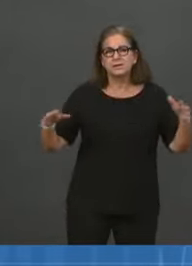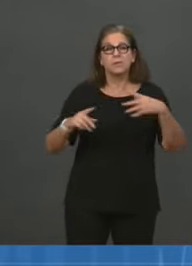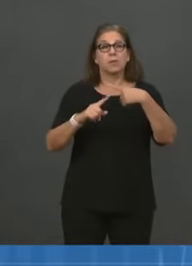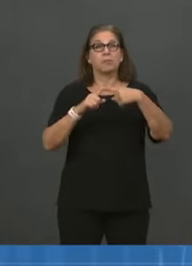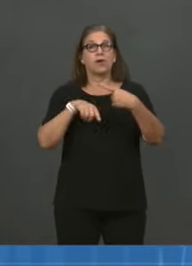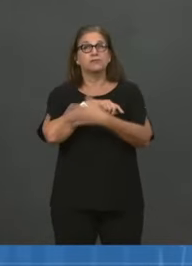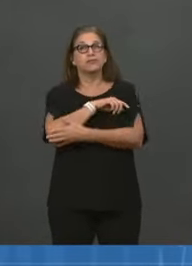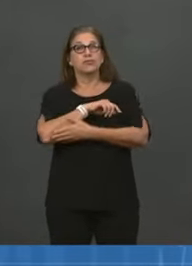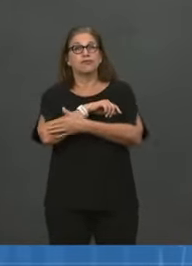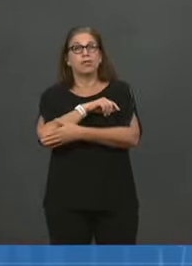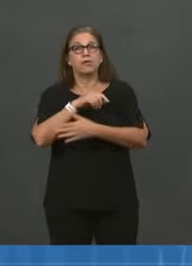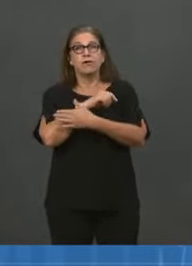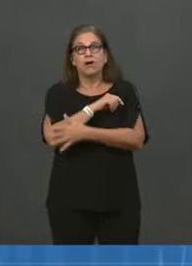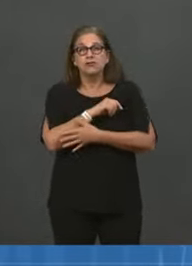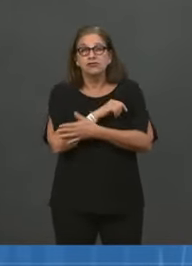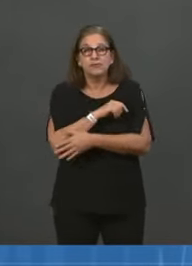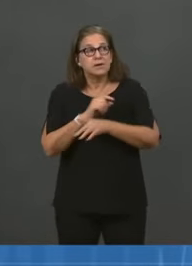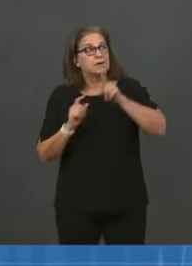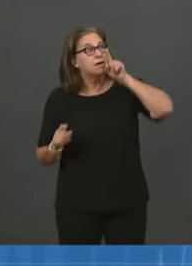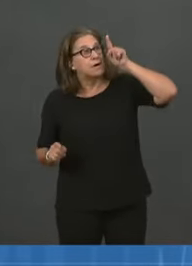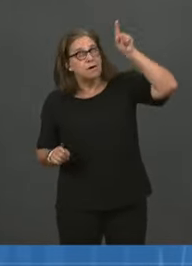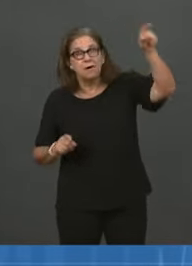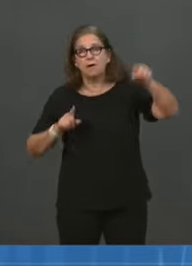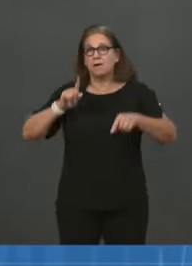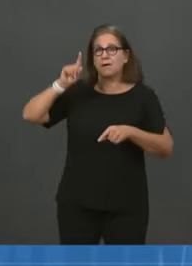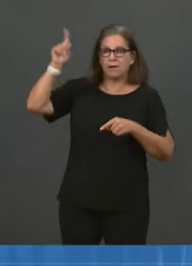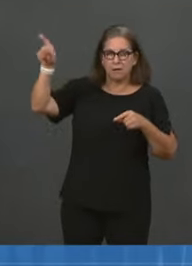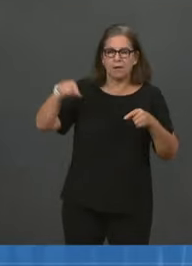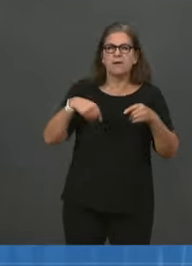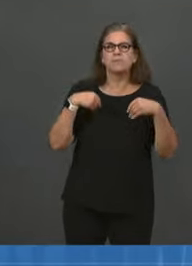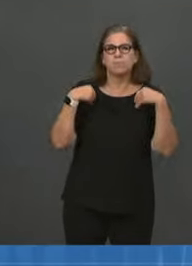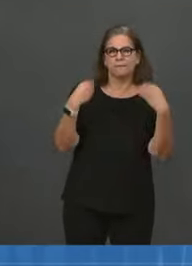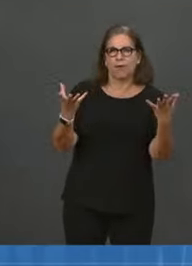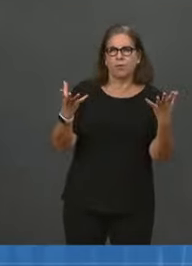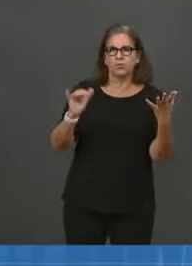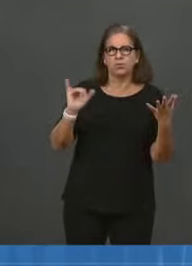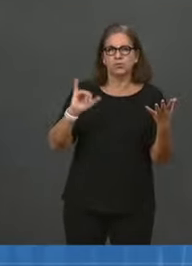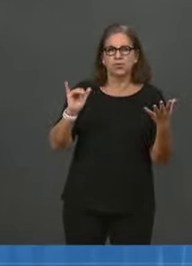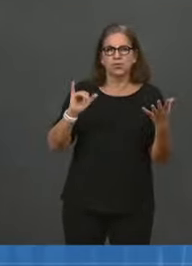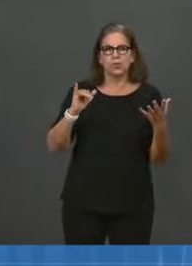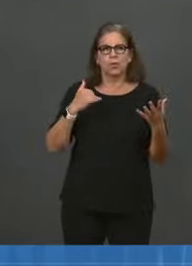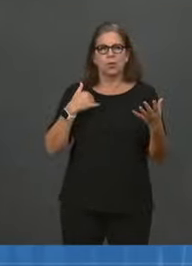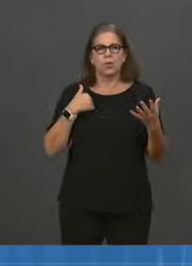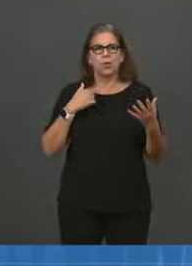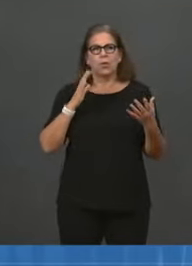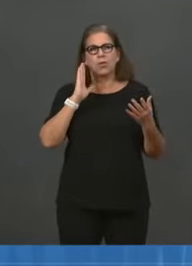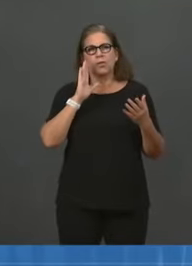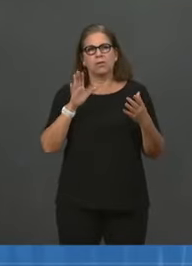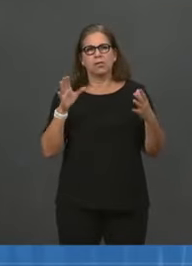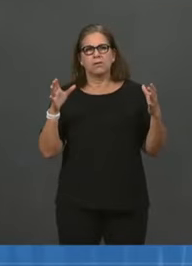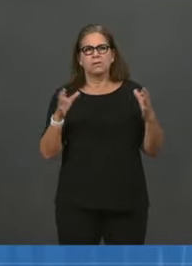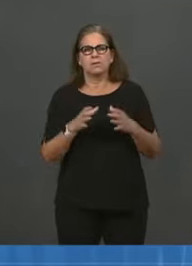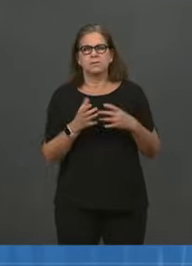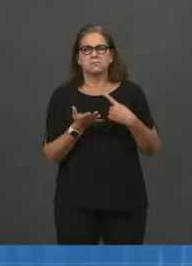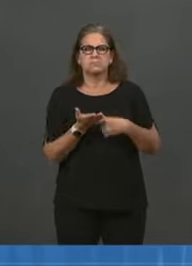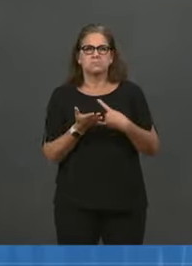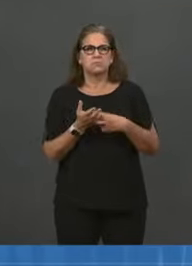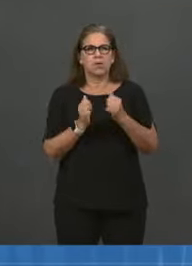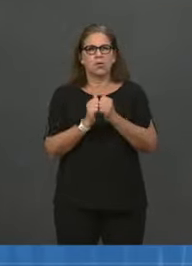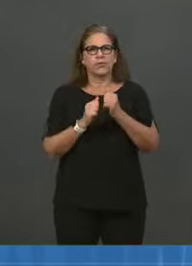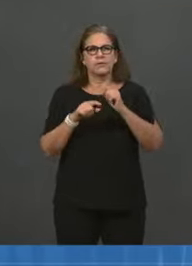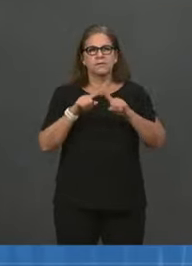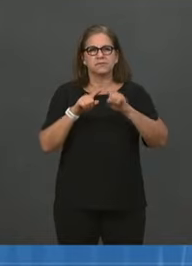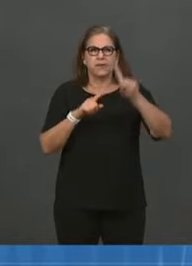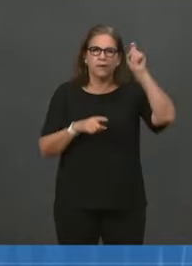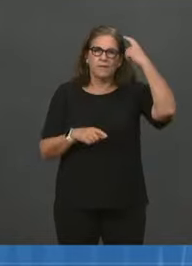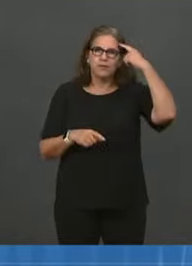Later today, we'll meet with key partners, including governors, state and local health departments, and pharmacies as they launch their Moderna and J&J